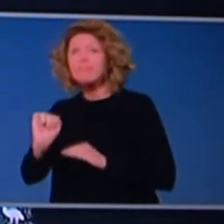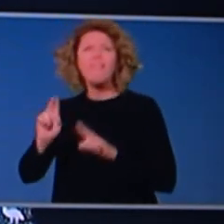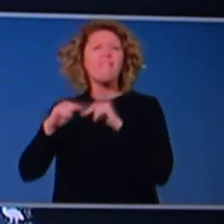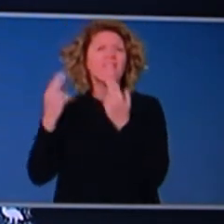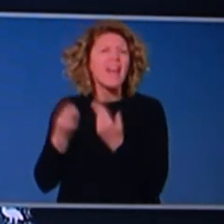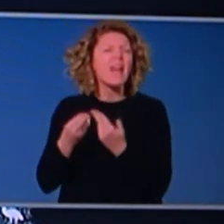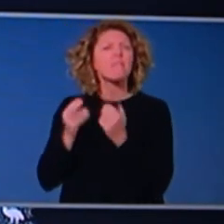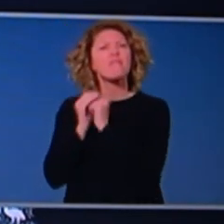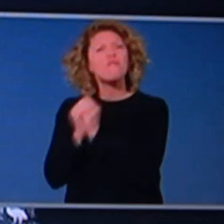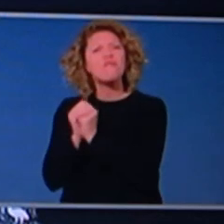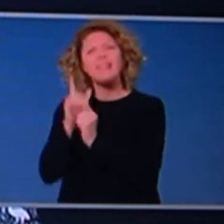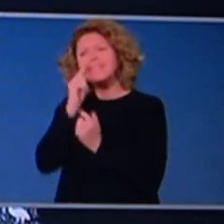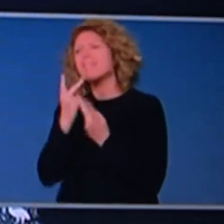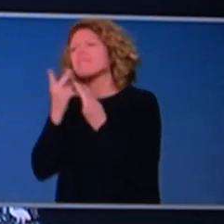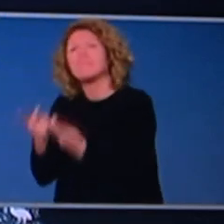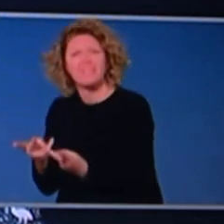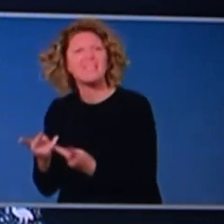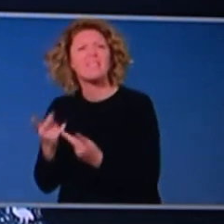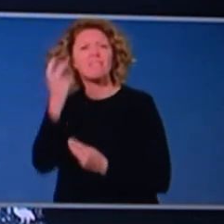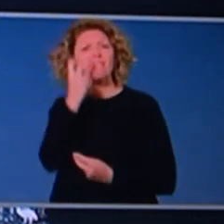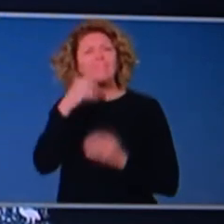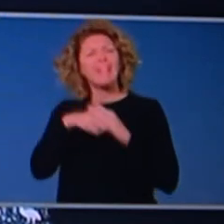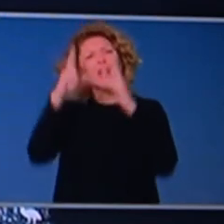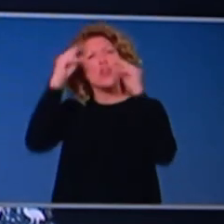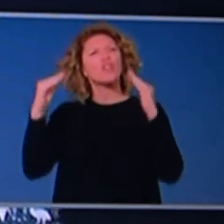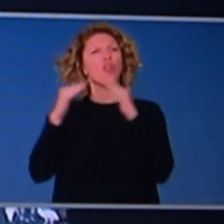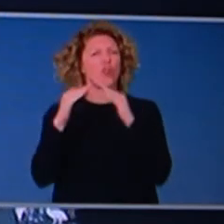across the aged care sector. The concept